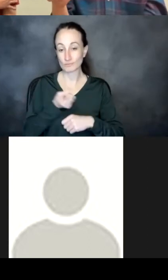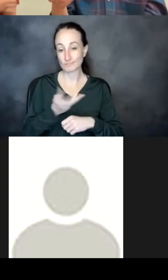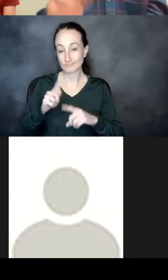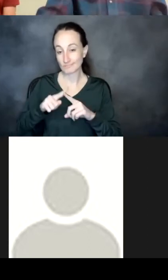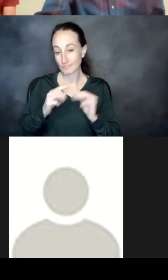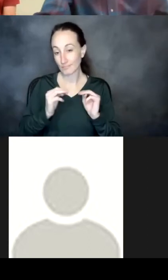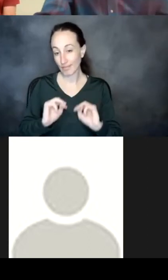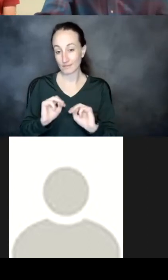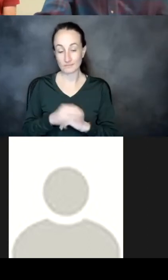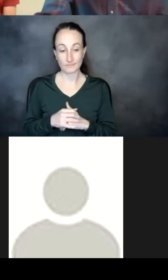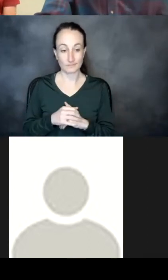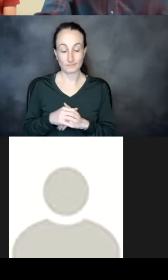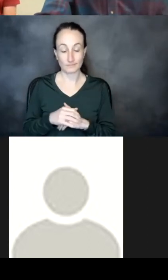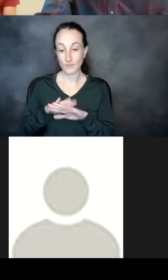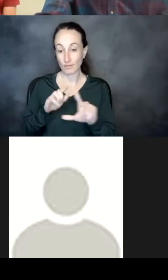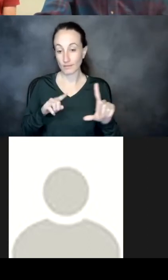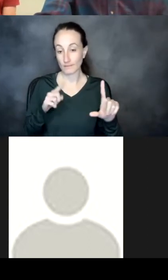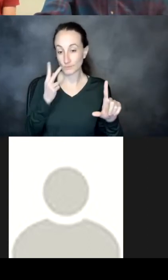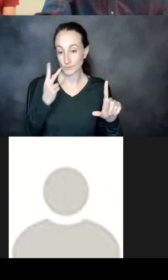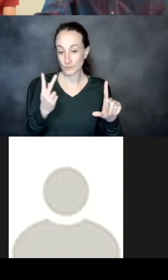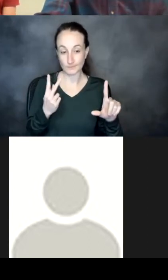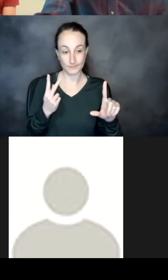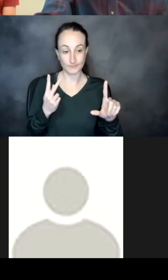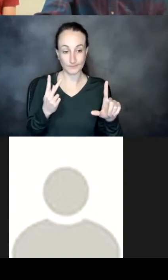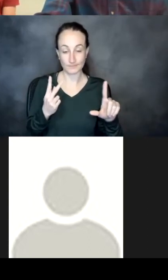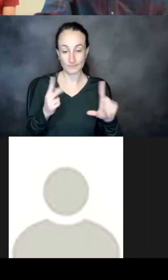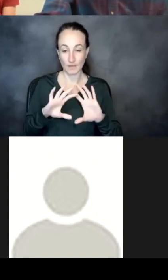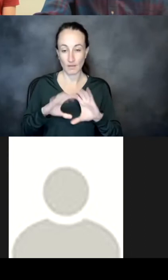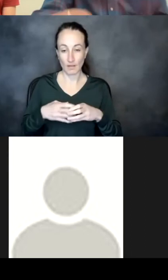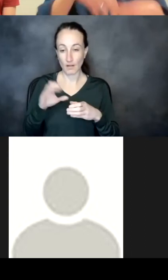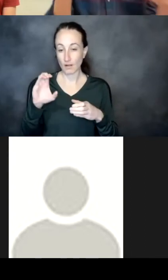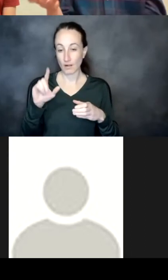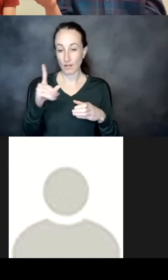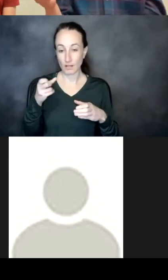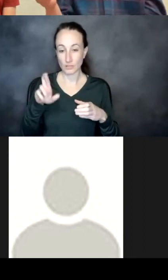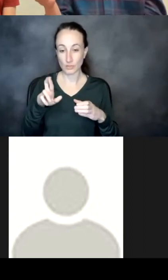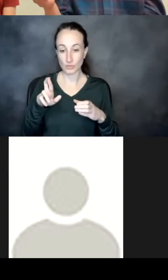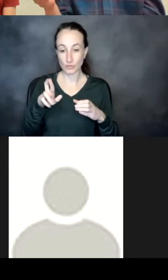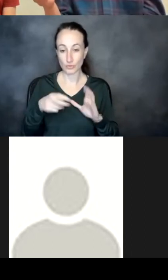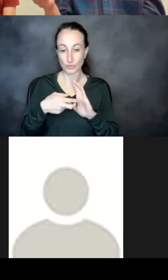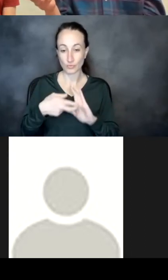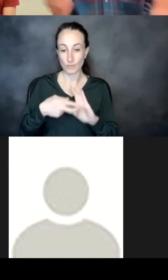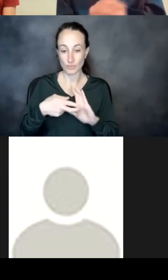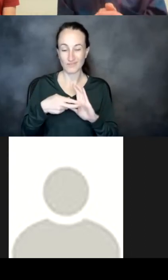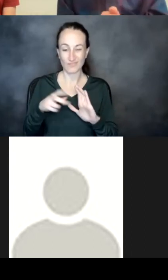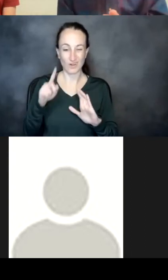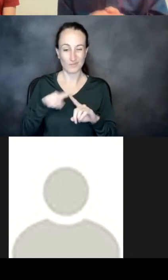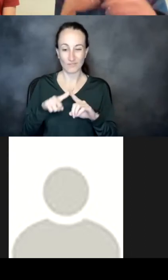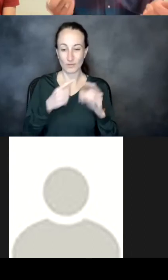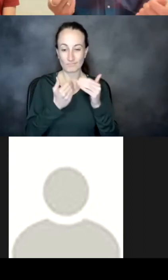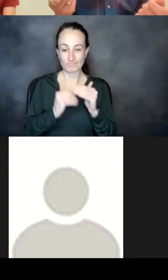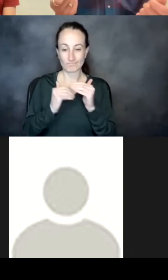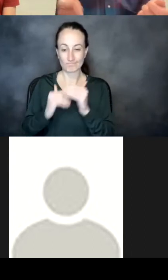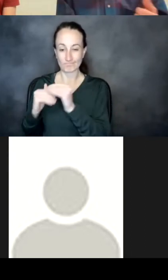um on the left what you're seeing is just cluster representatives from a whole bunch of constrained hallucination designs